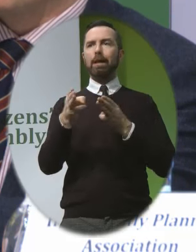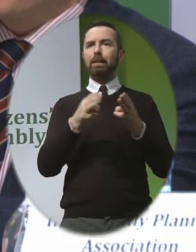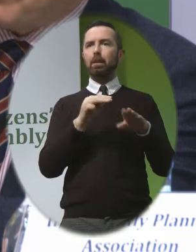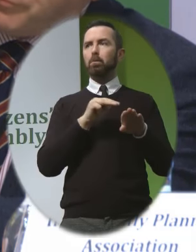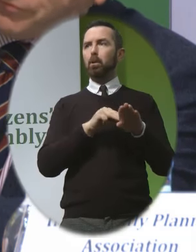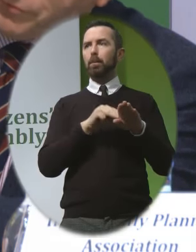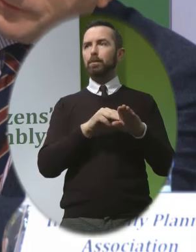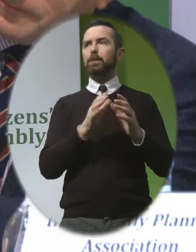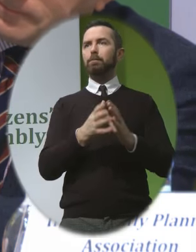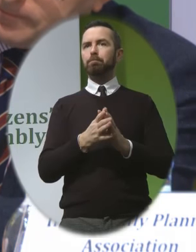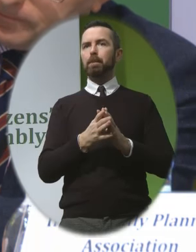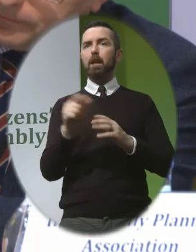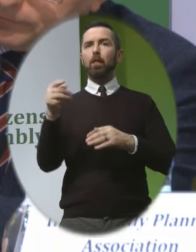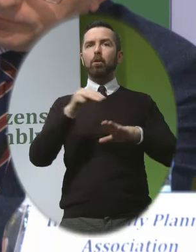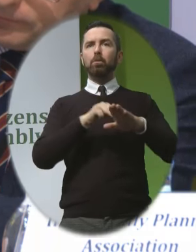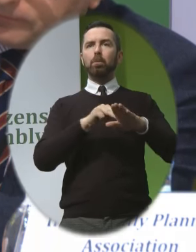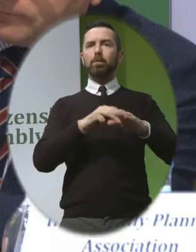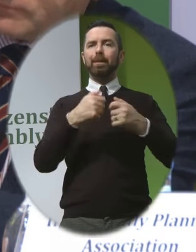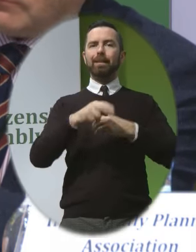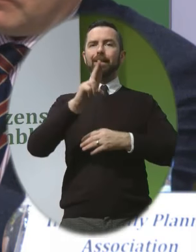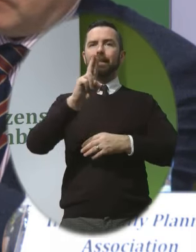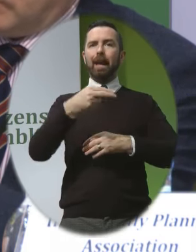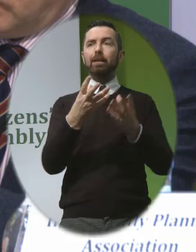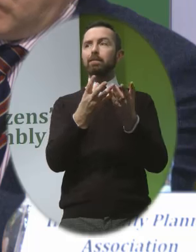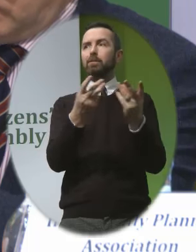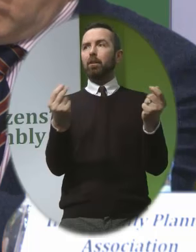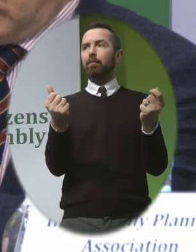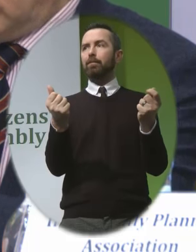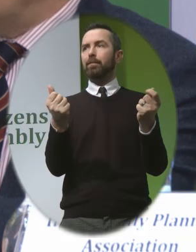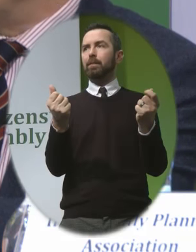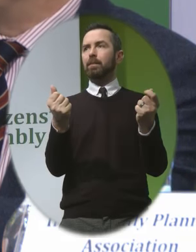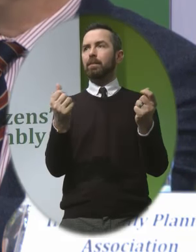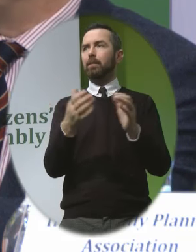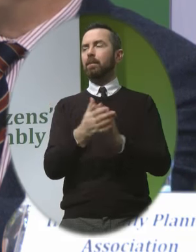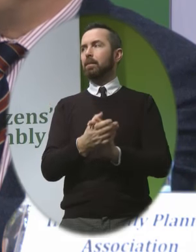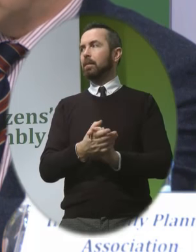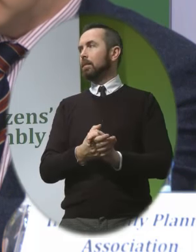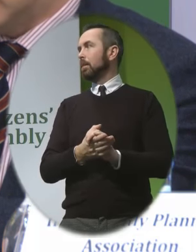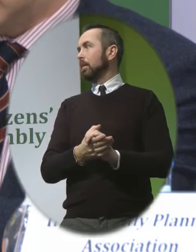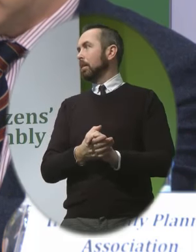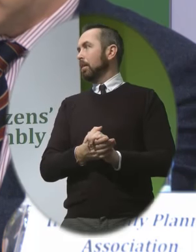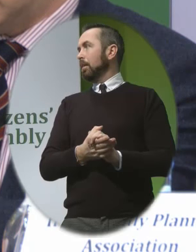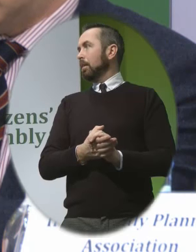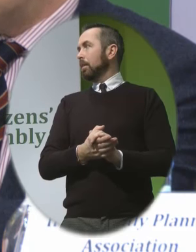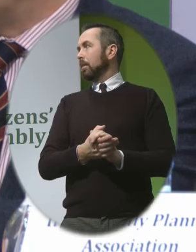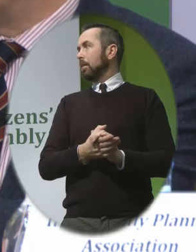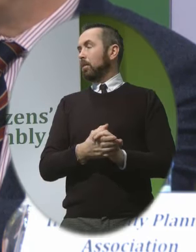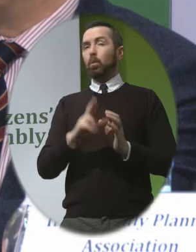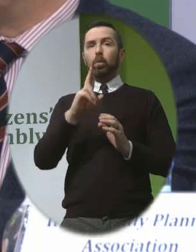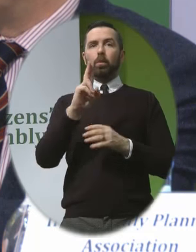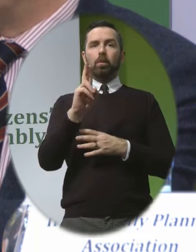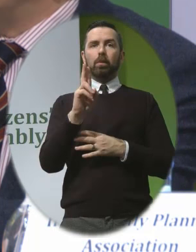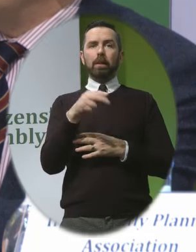These are problems which can be solved They can be solved with a good will